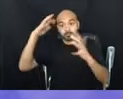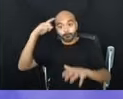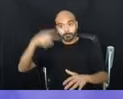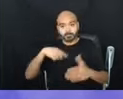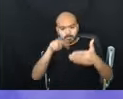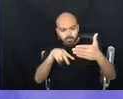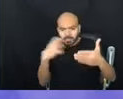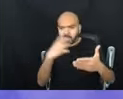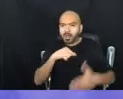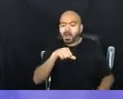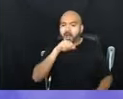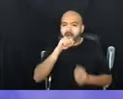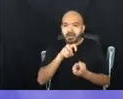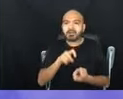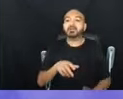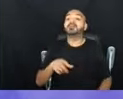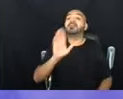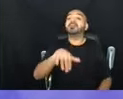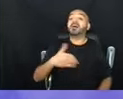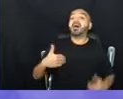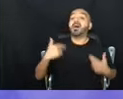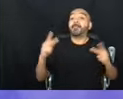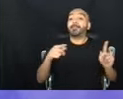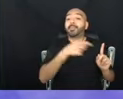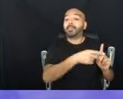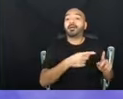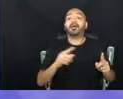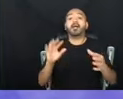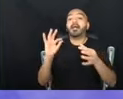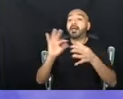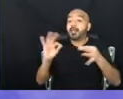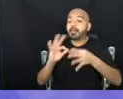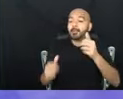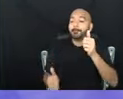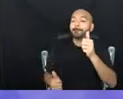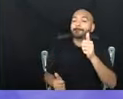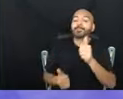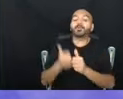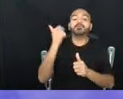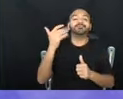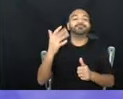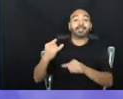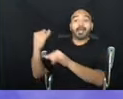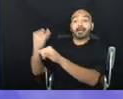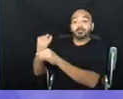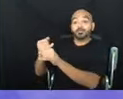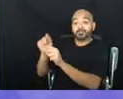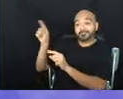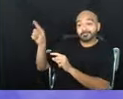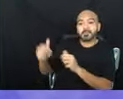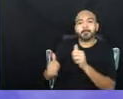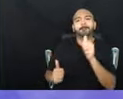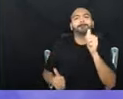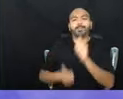what do you think the young people said was the institution that was